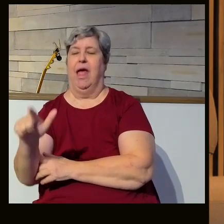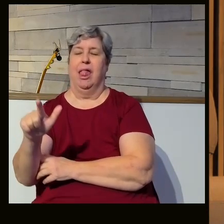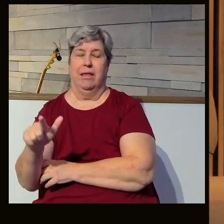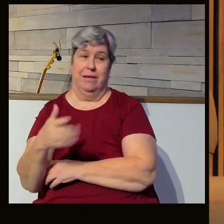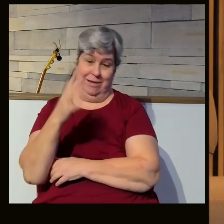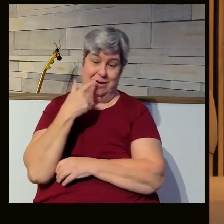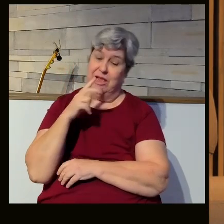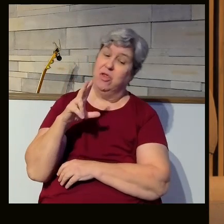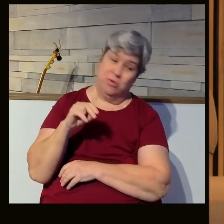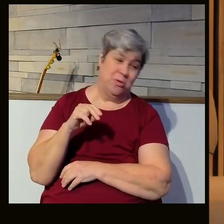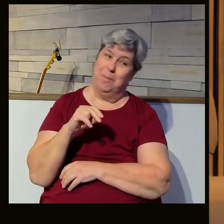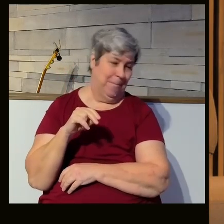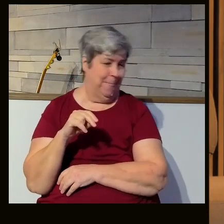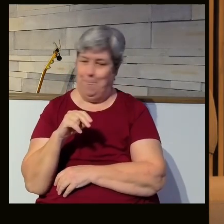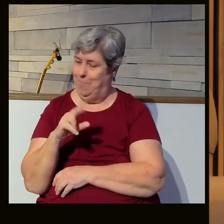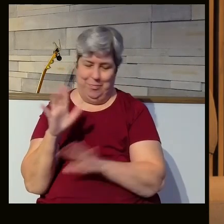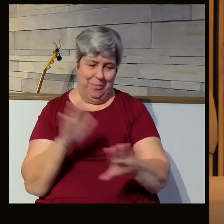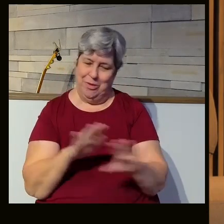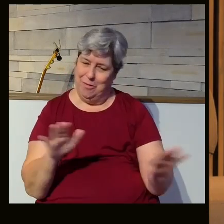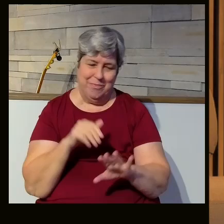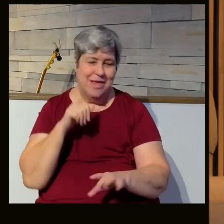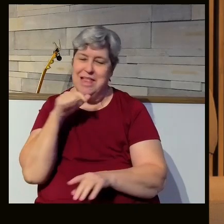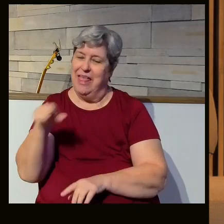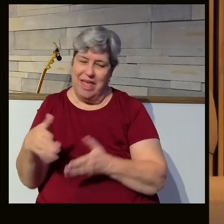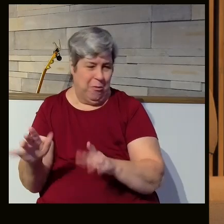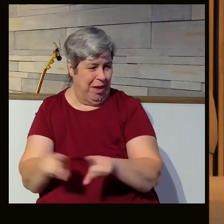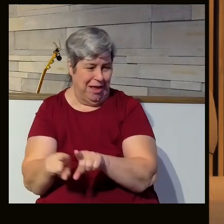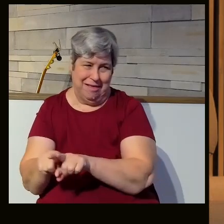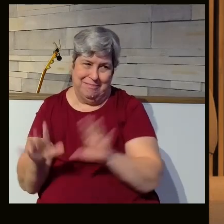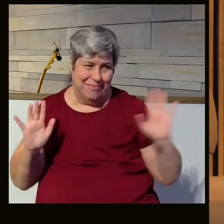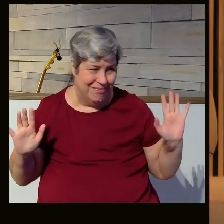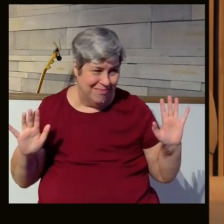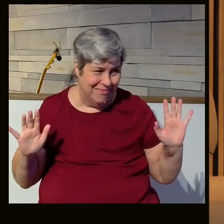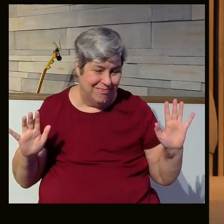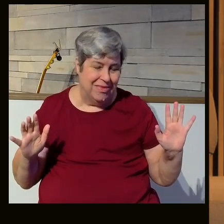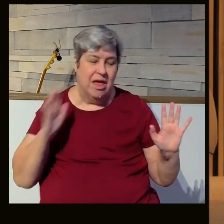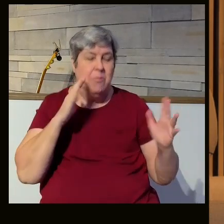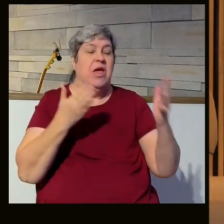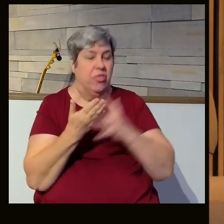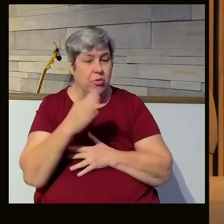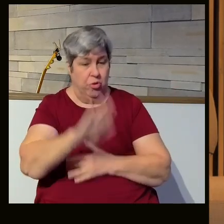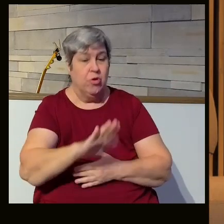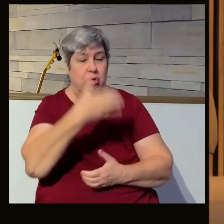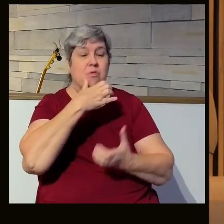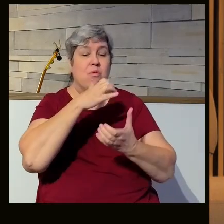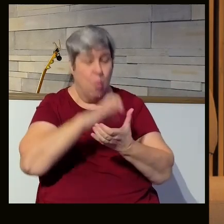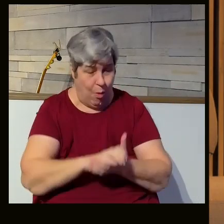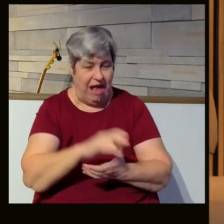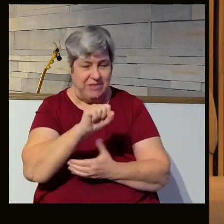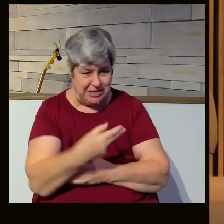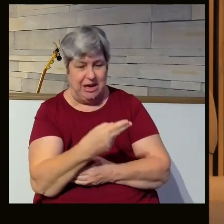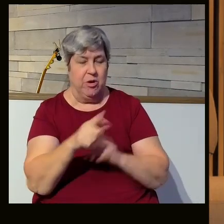no, that's not the way we're going to do it. Nay, nay, nay. We're not going to do it that way. It is going to be through your son, Abraham,